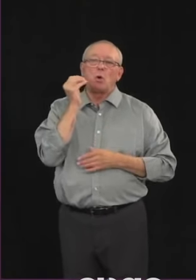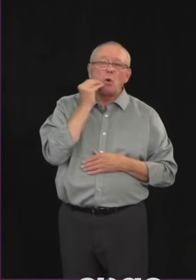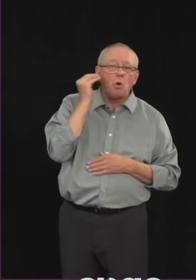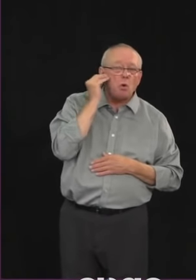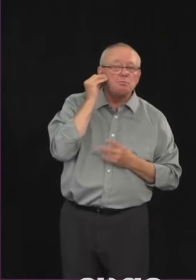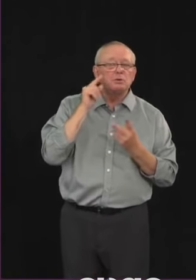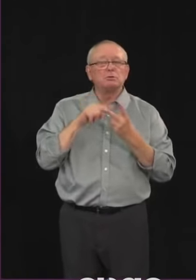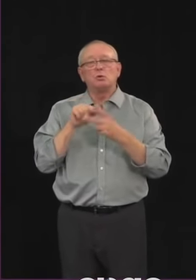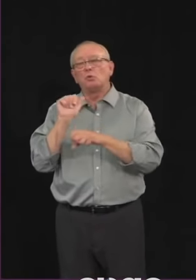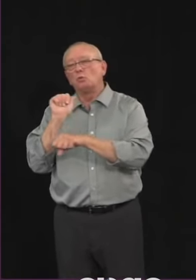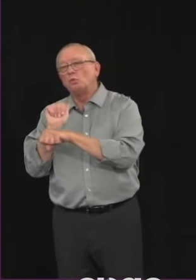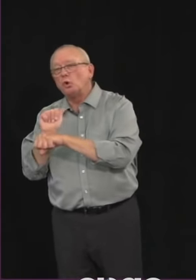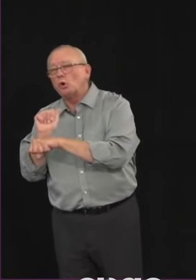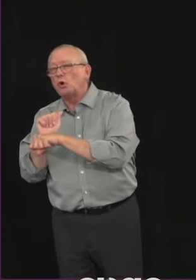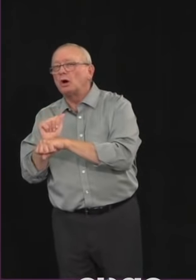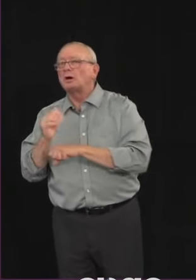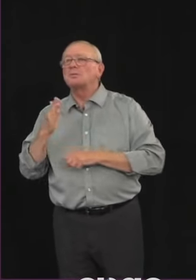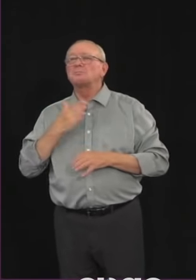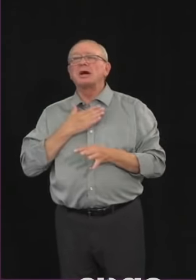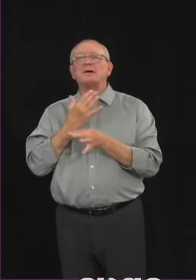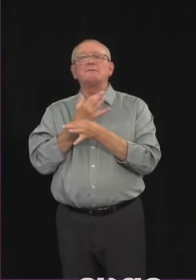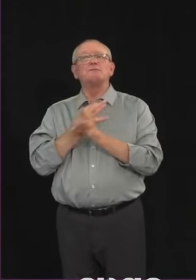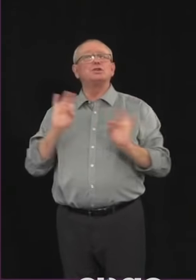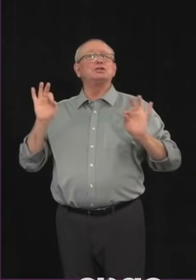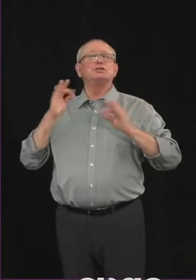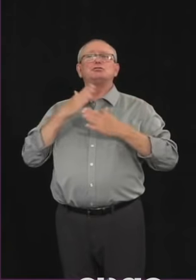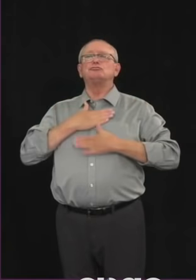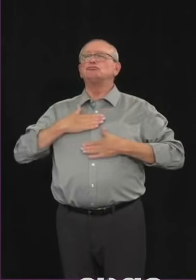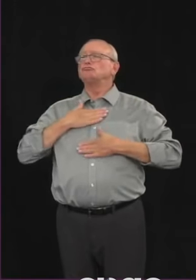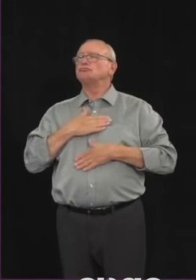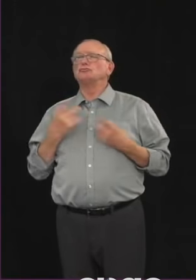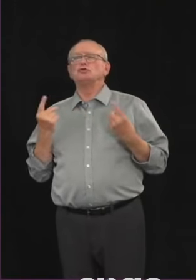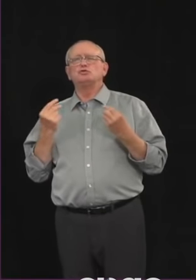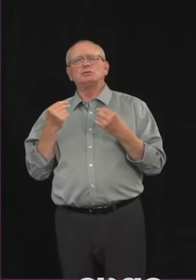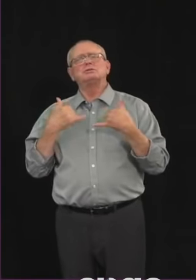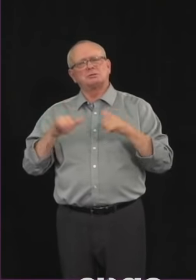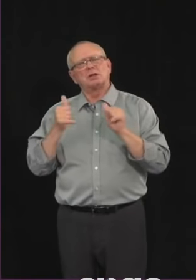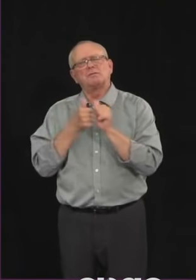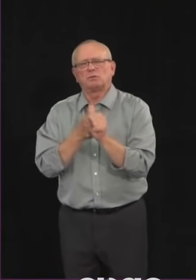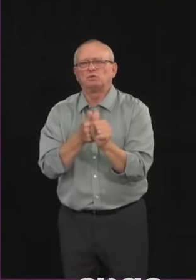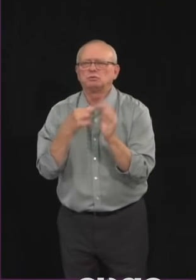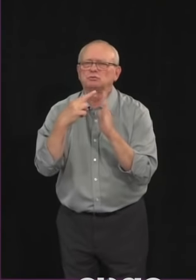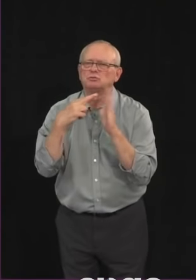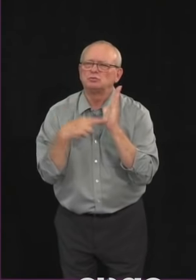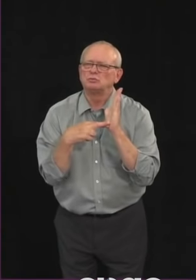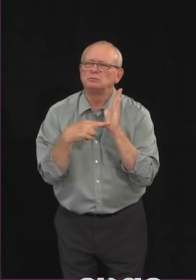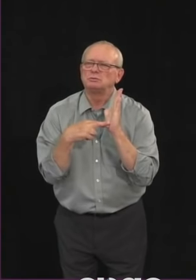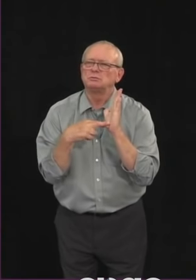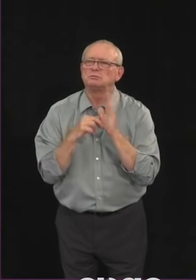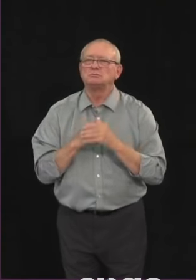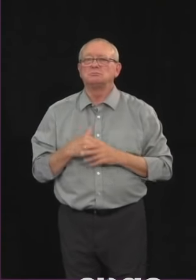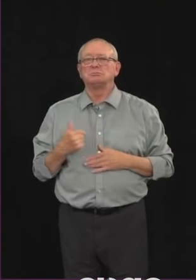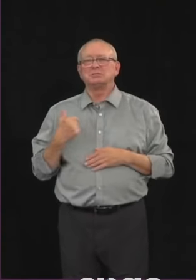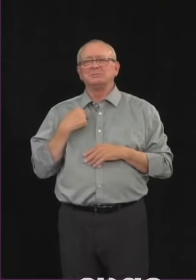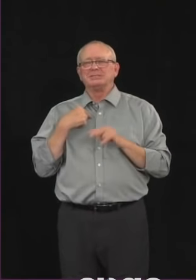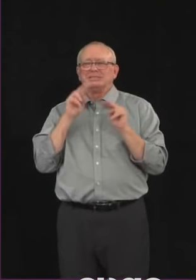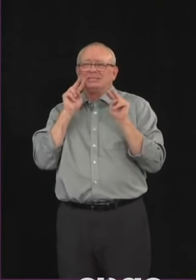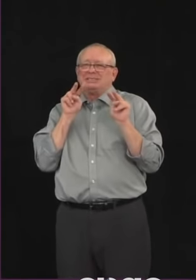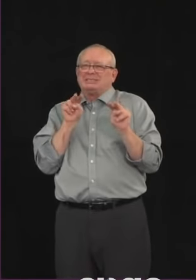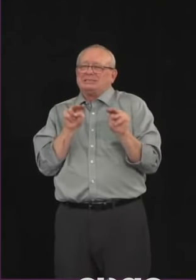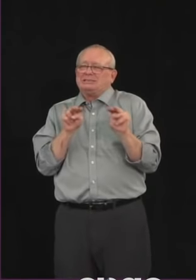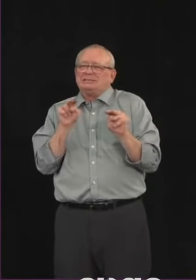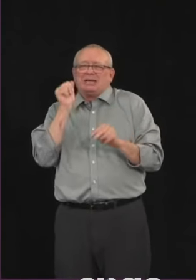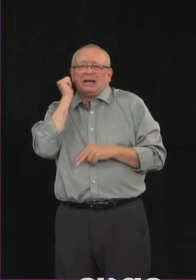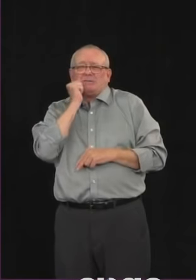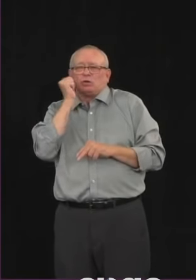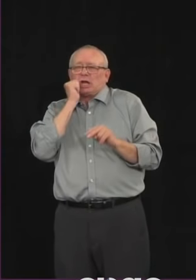We are monitoring the spread of COVID-19 closely and taking quick and appropriate action to identify cases and resolve